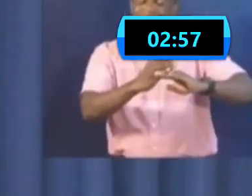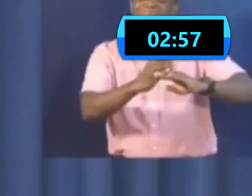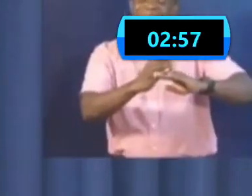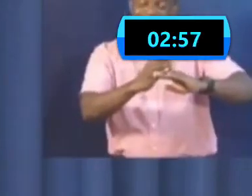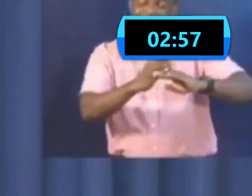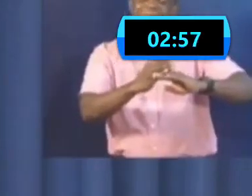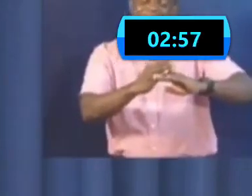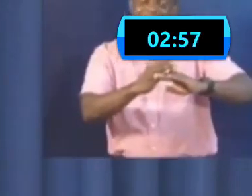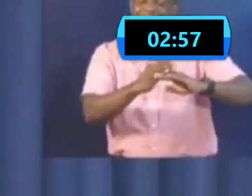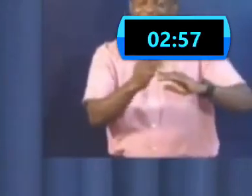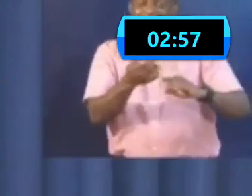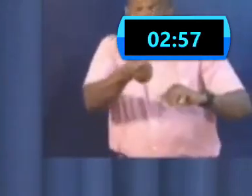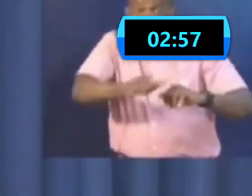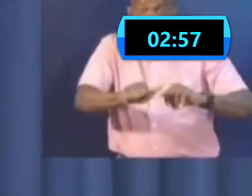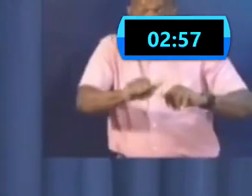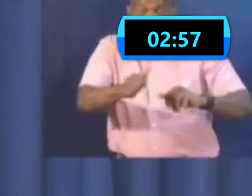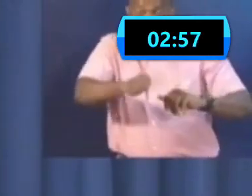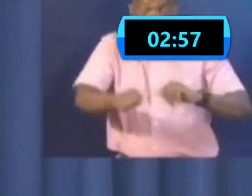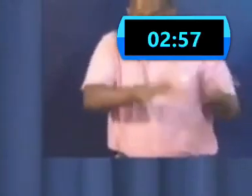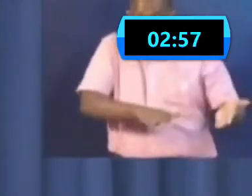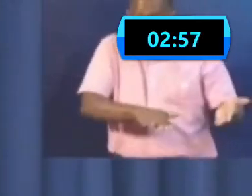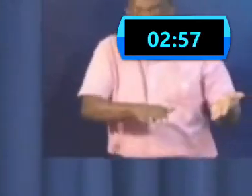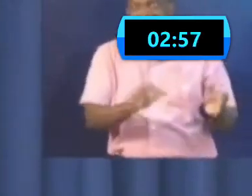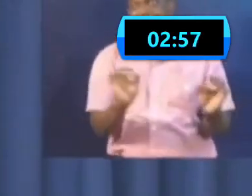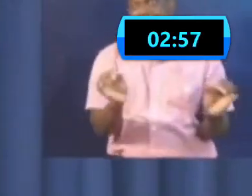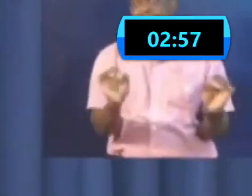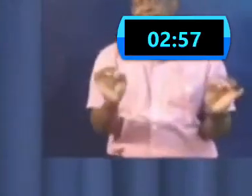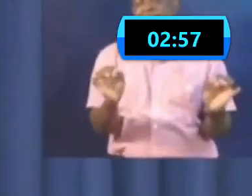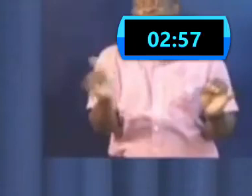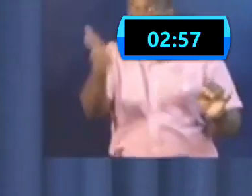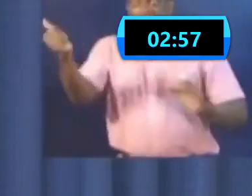places where some countries had catastrophic losses.